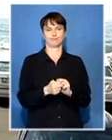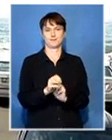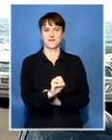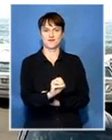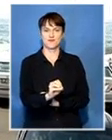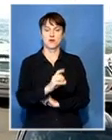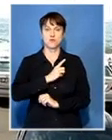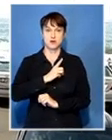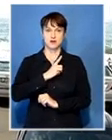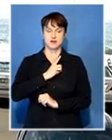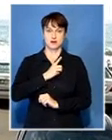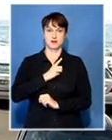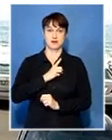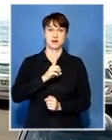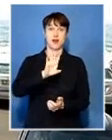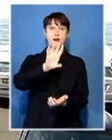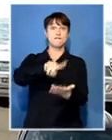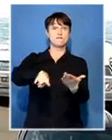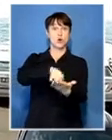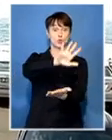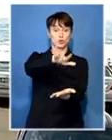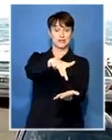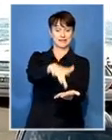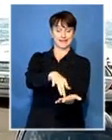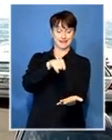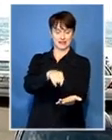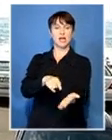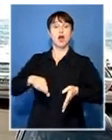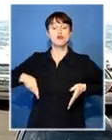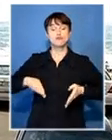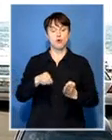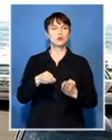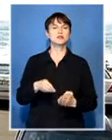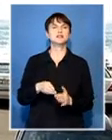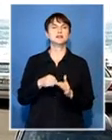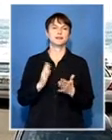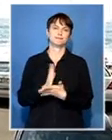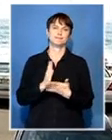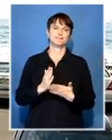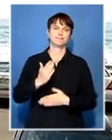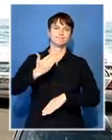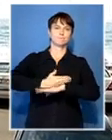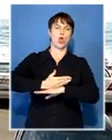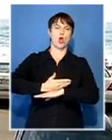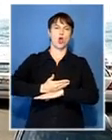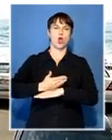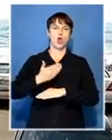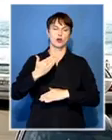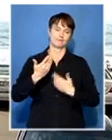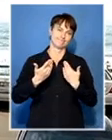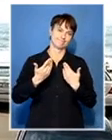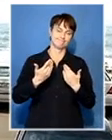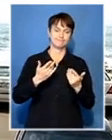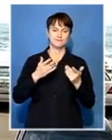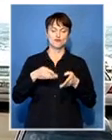the roads to the voting stations were blocked for example where the number of roads in steps played that were blocked or